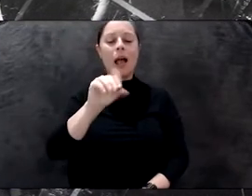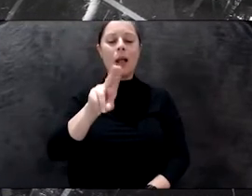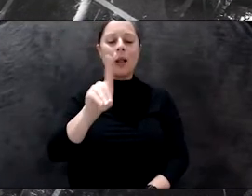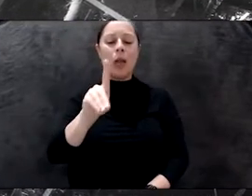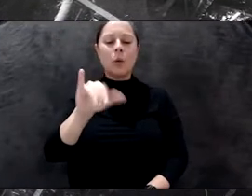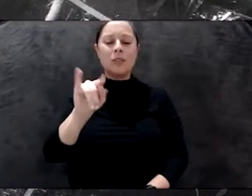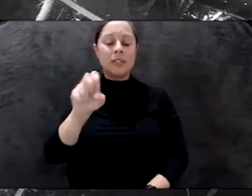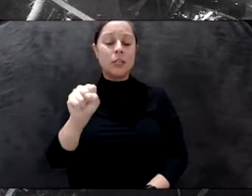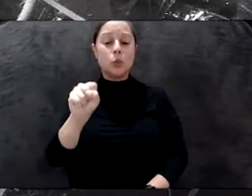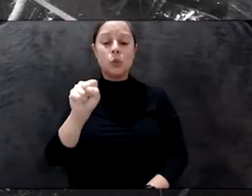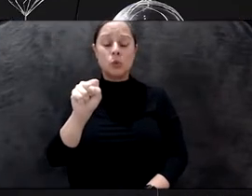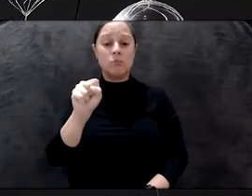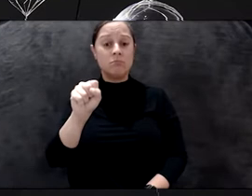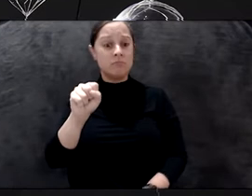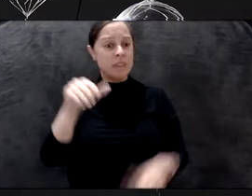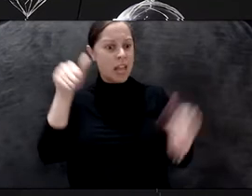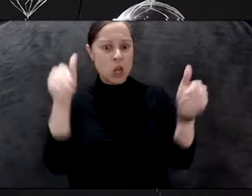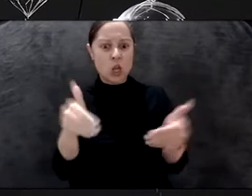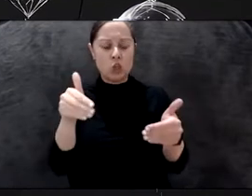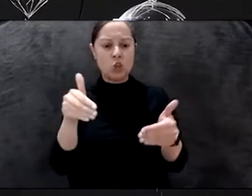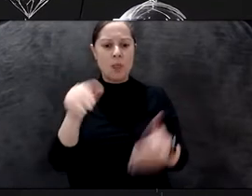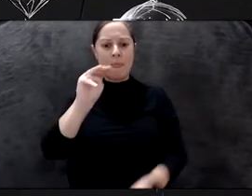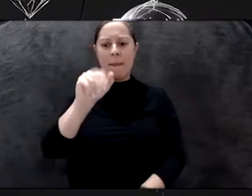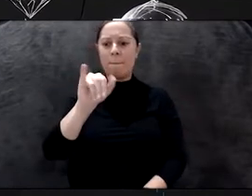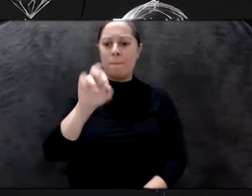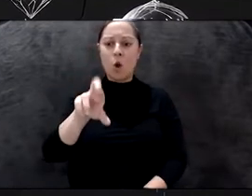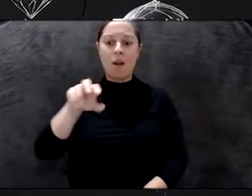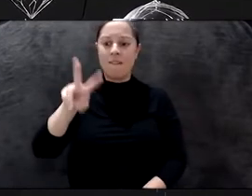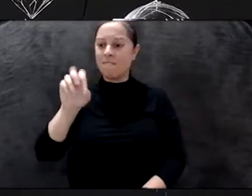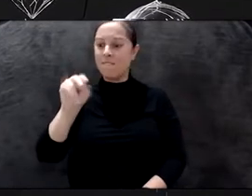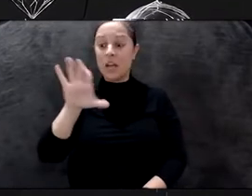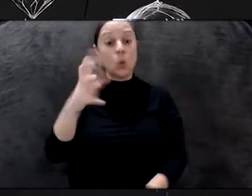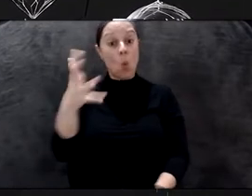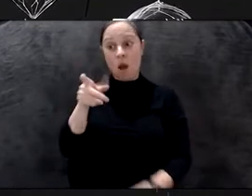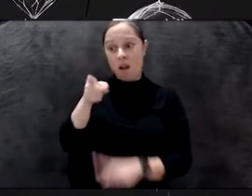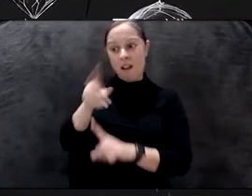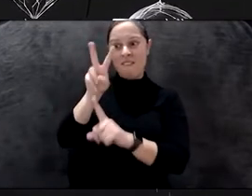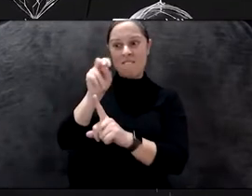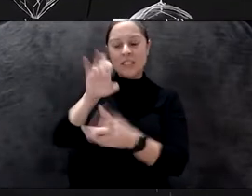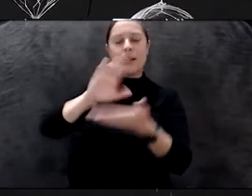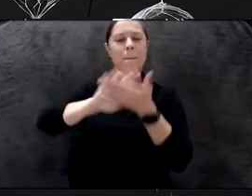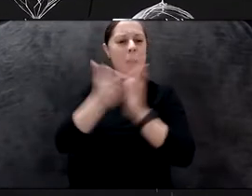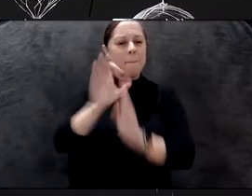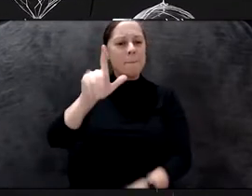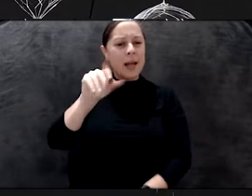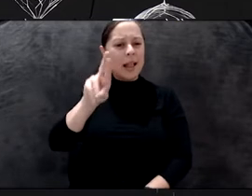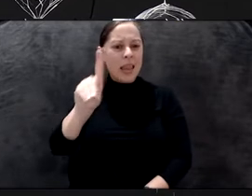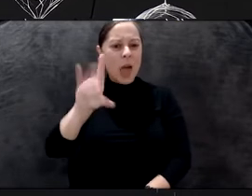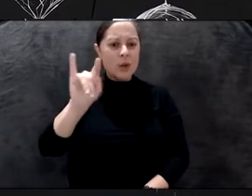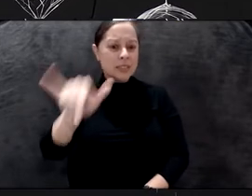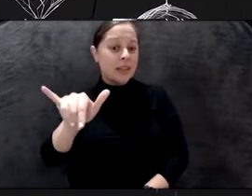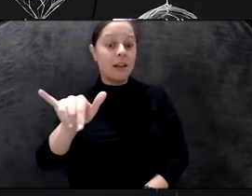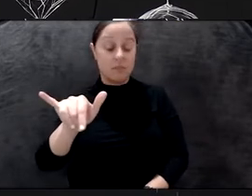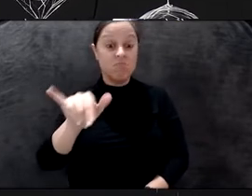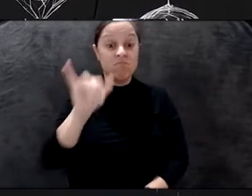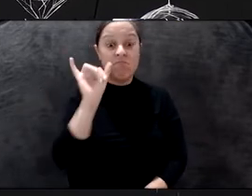you to the mayor of Venice. You wanted immediately to kind of become, to make Venice into a Cloud City. And of course, that idea of the Cloud City was